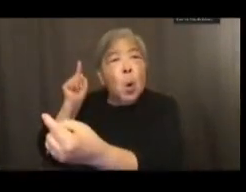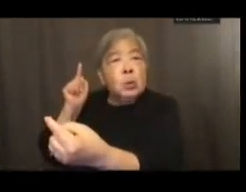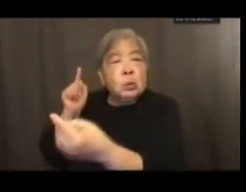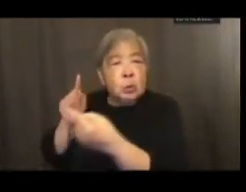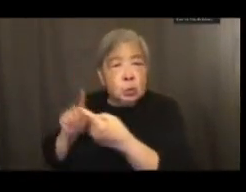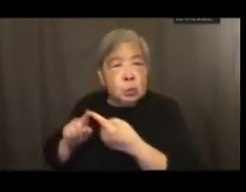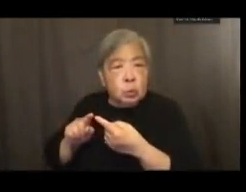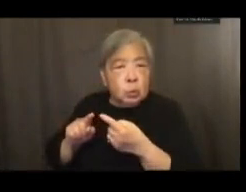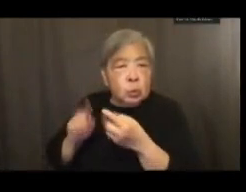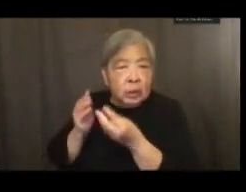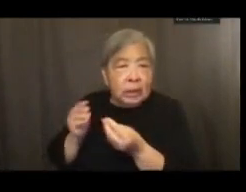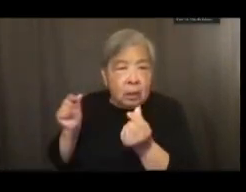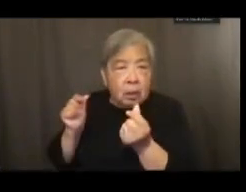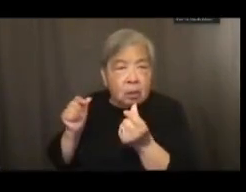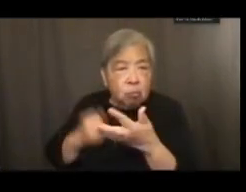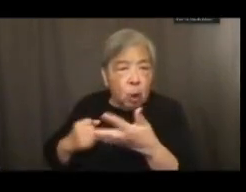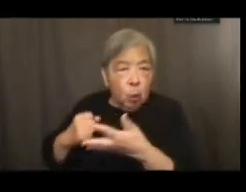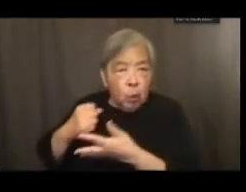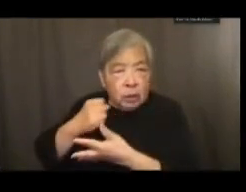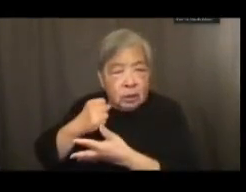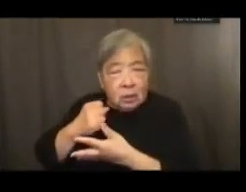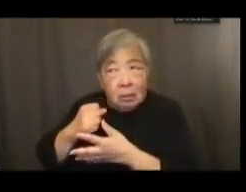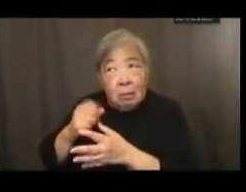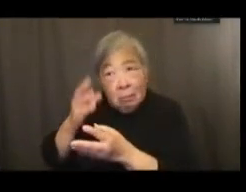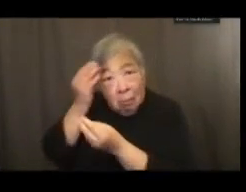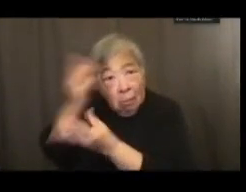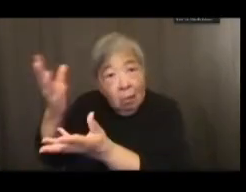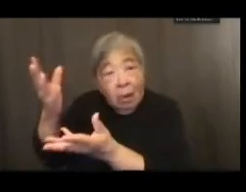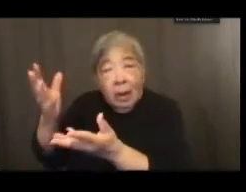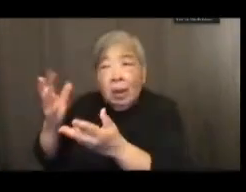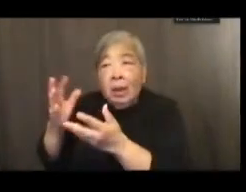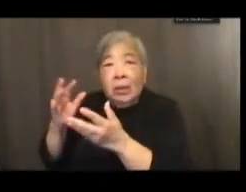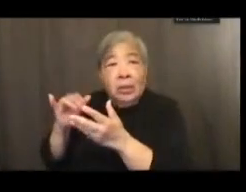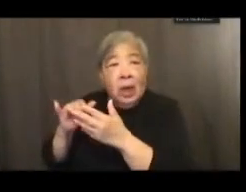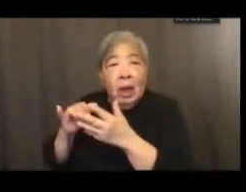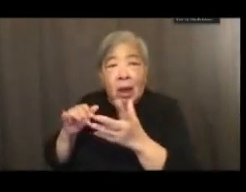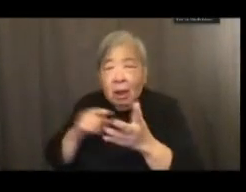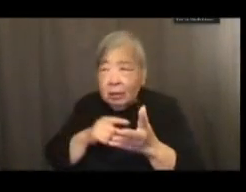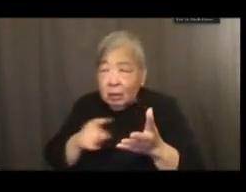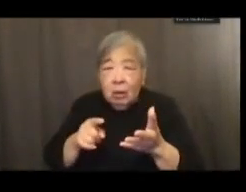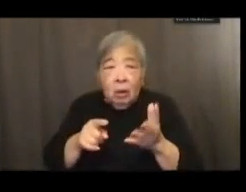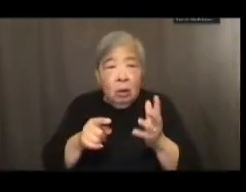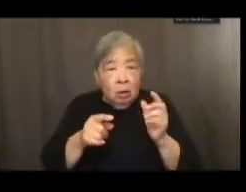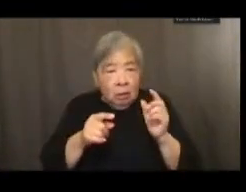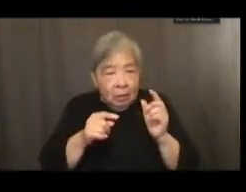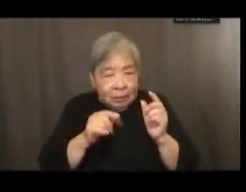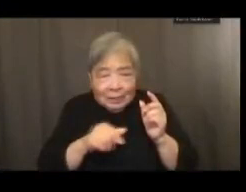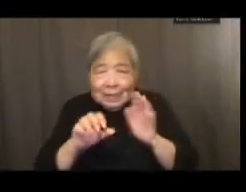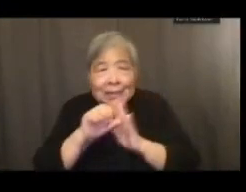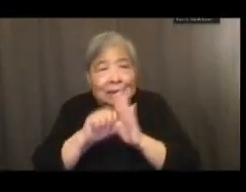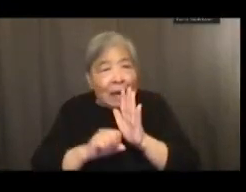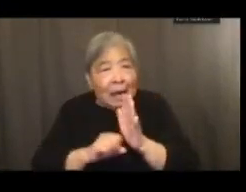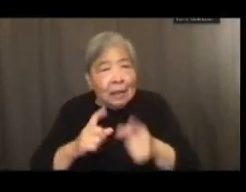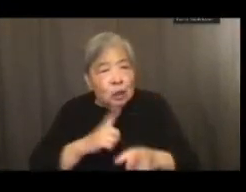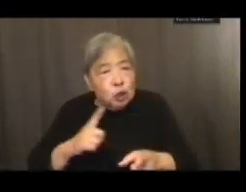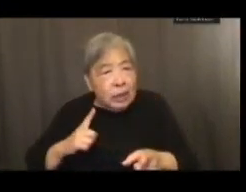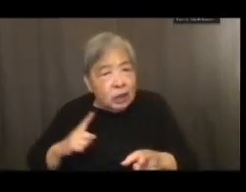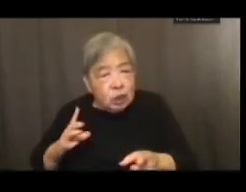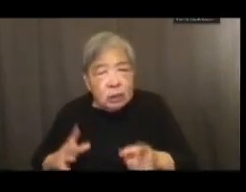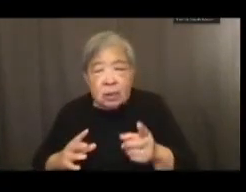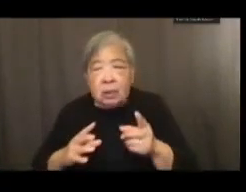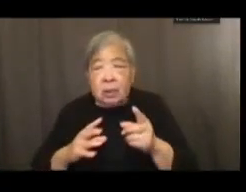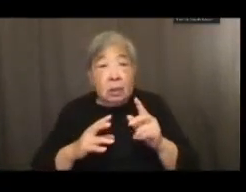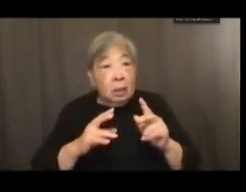and healing priorities, like at least some whites living in poverty and like state legislators who have